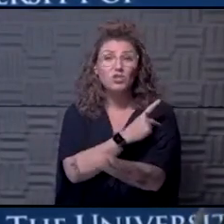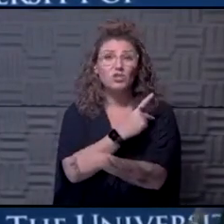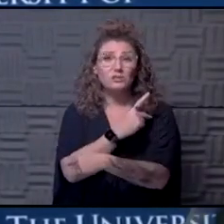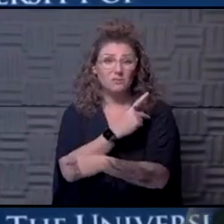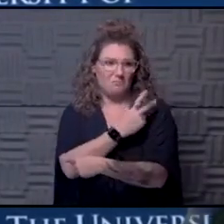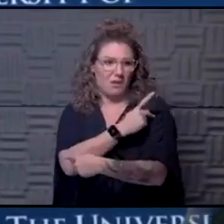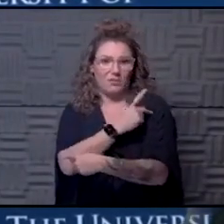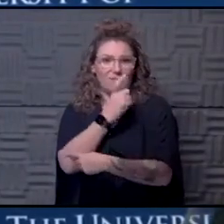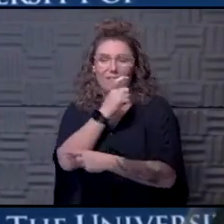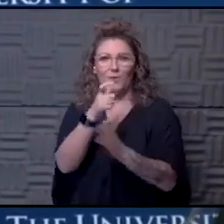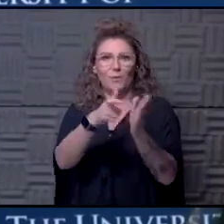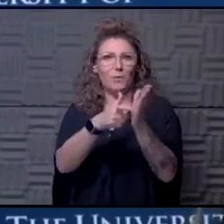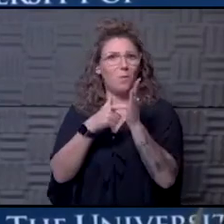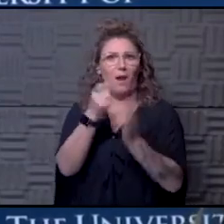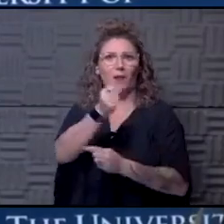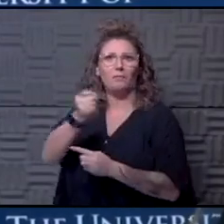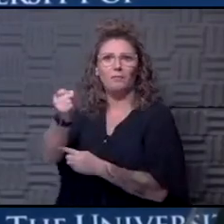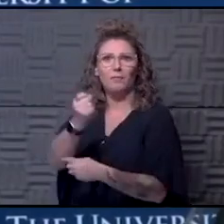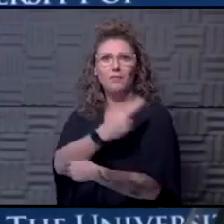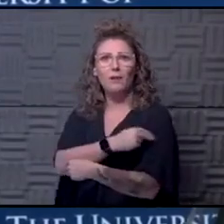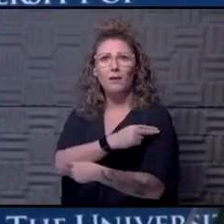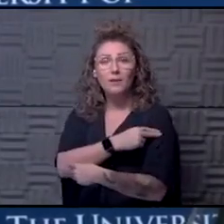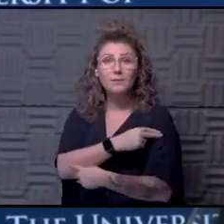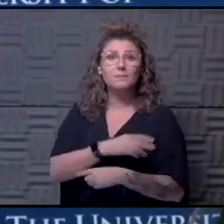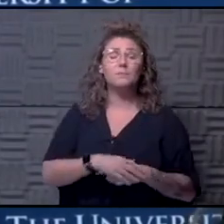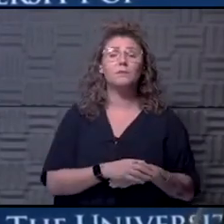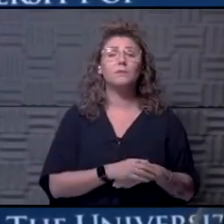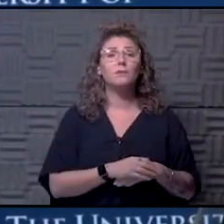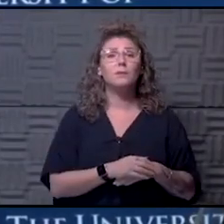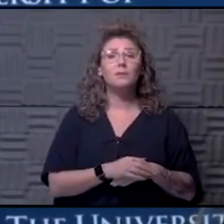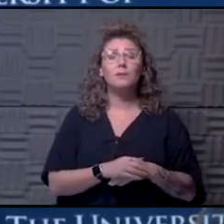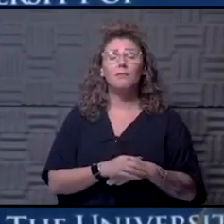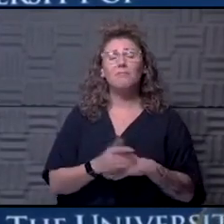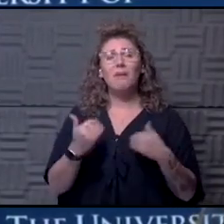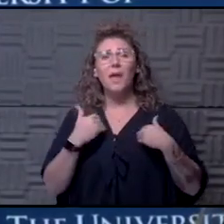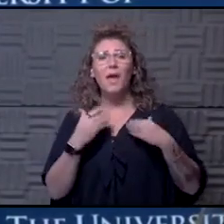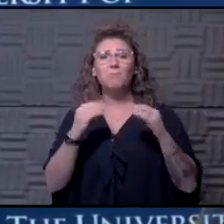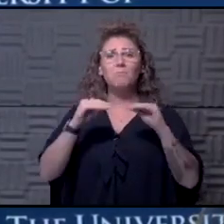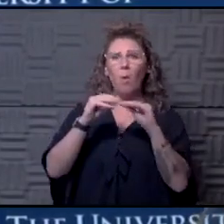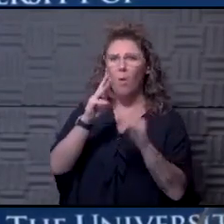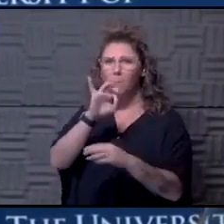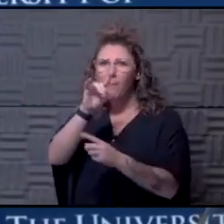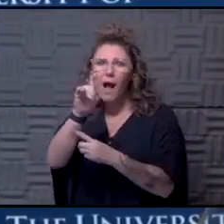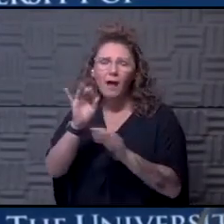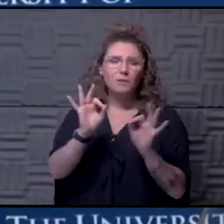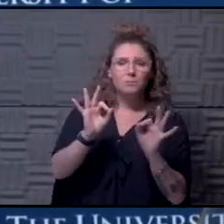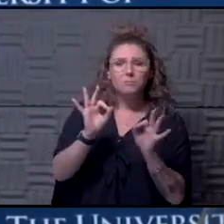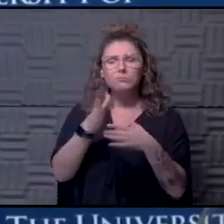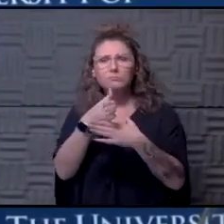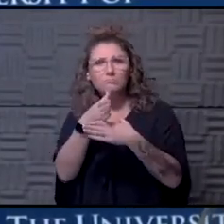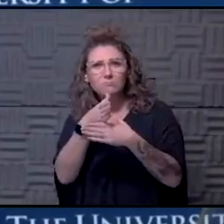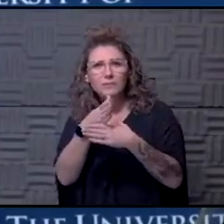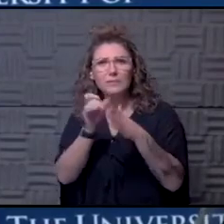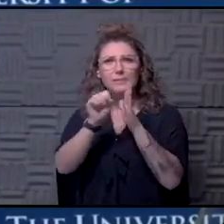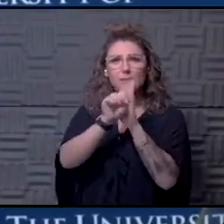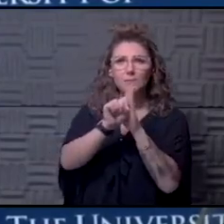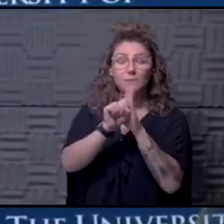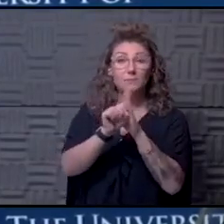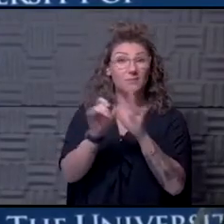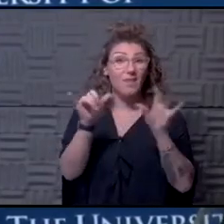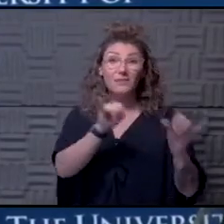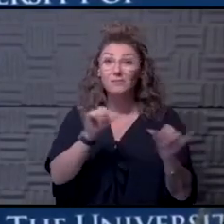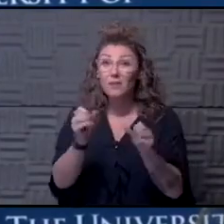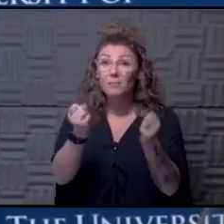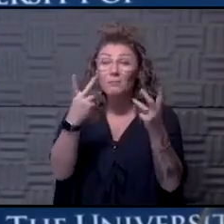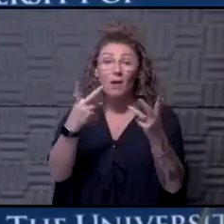that did not require hospitalization. Um, they had the mild symptoms to begin with, but are having just as many problems